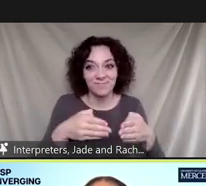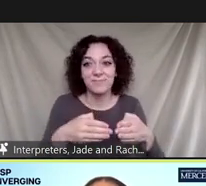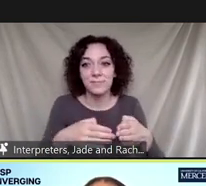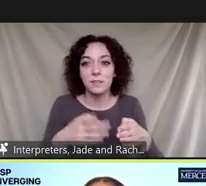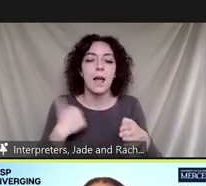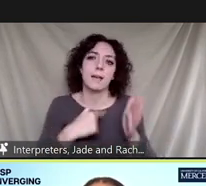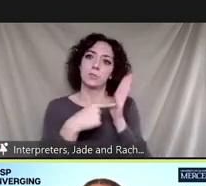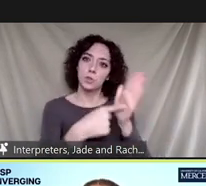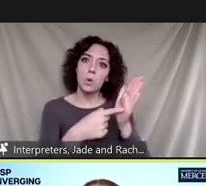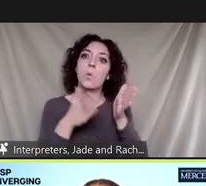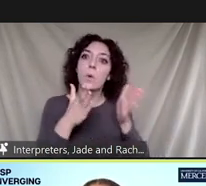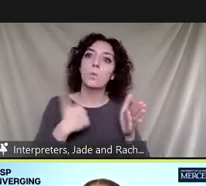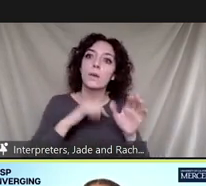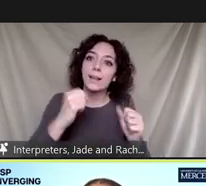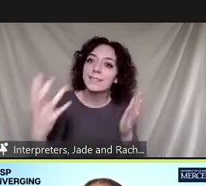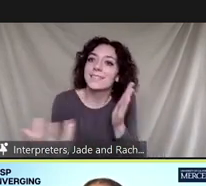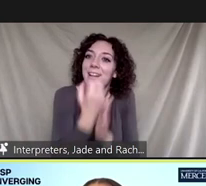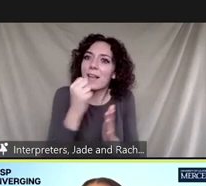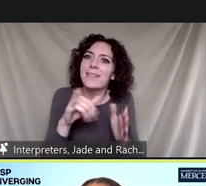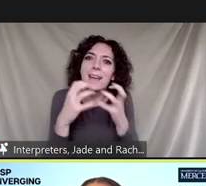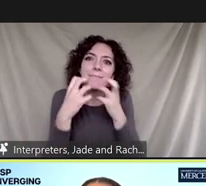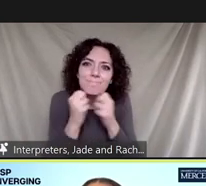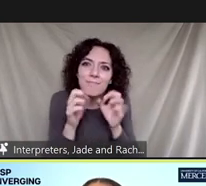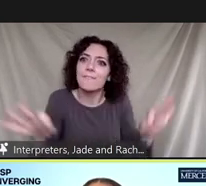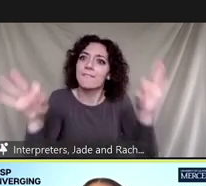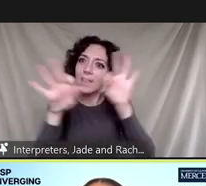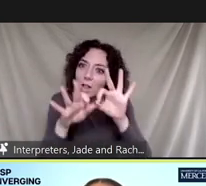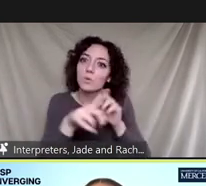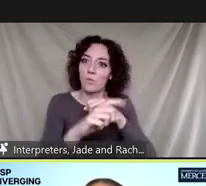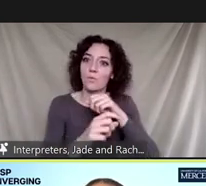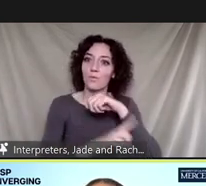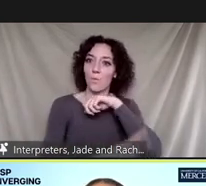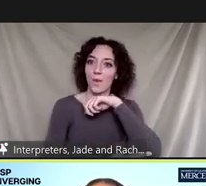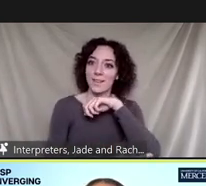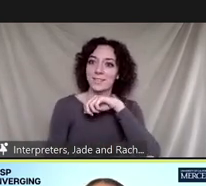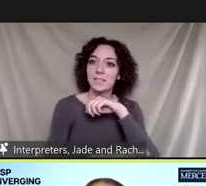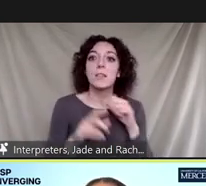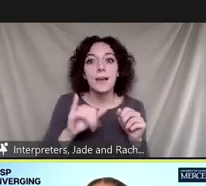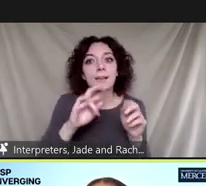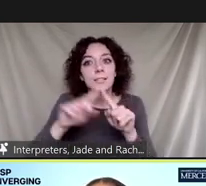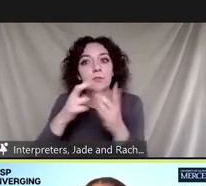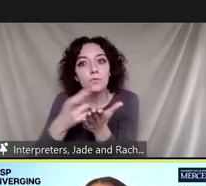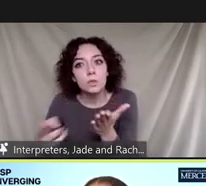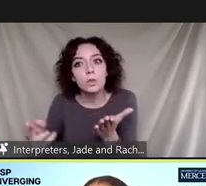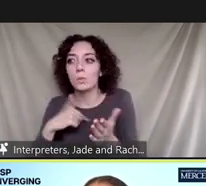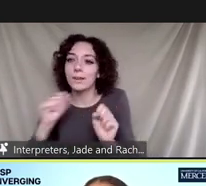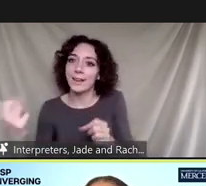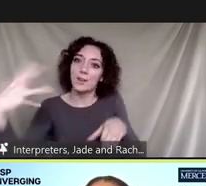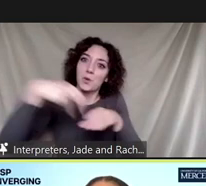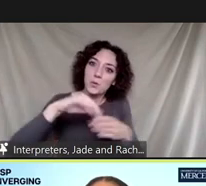amplify the value of waste resource recover resources and engage community and technology integration